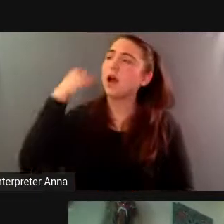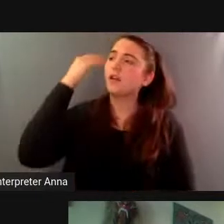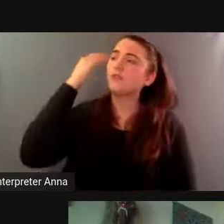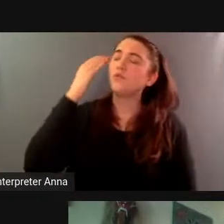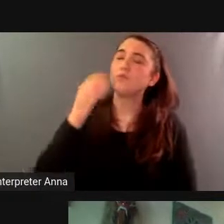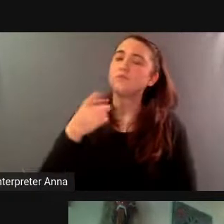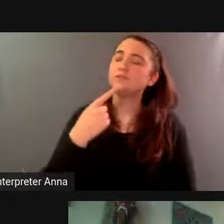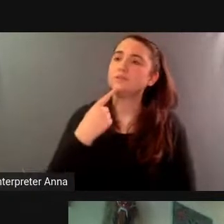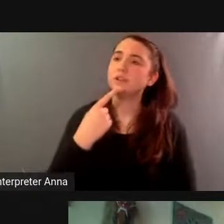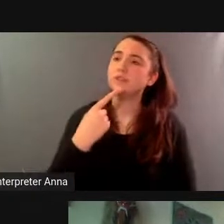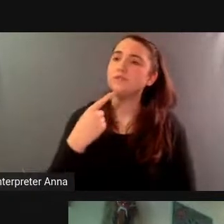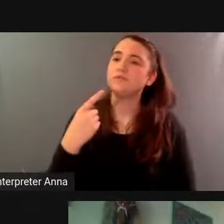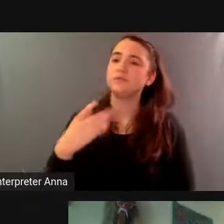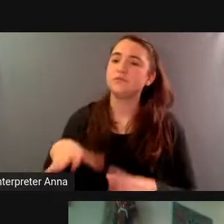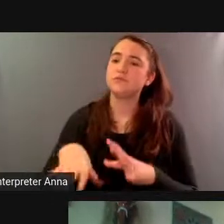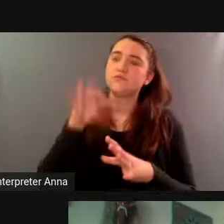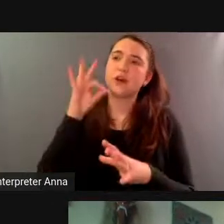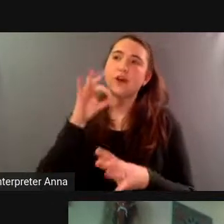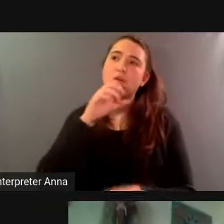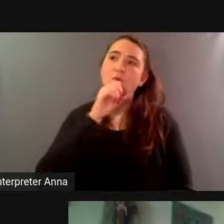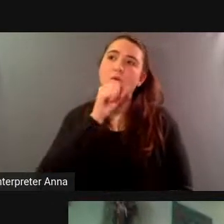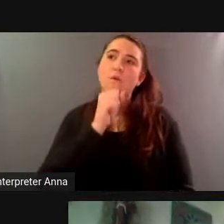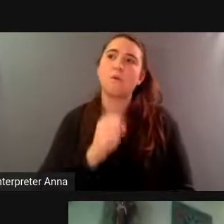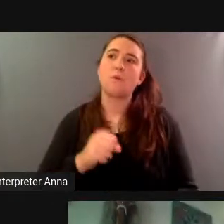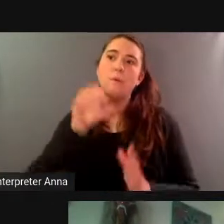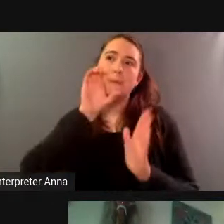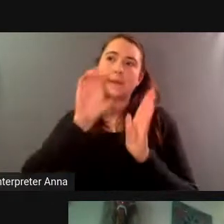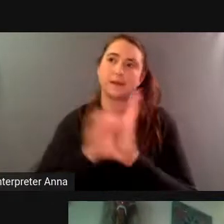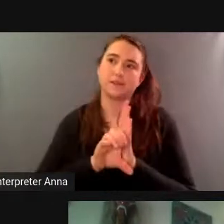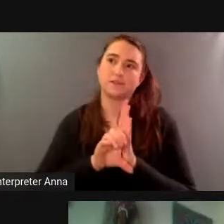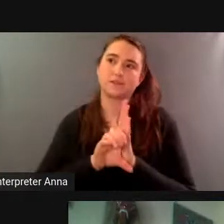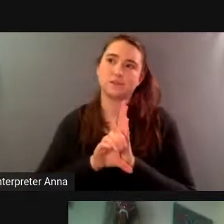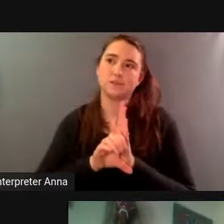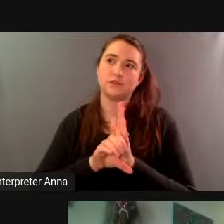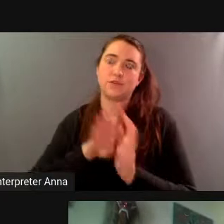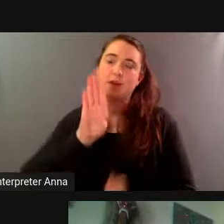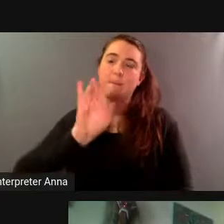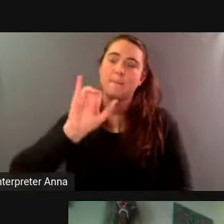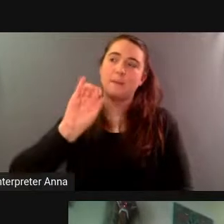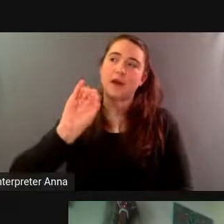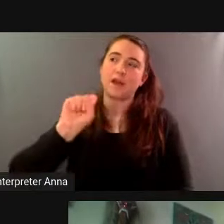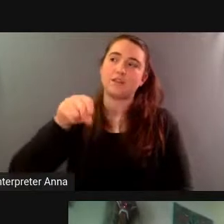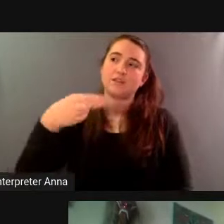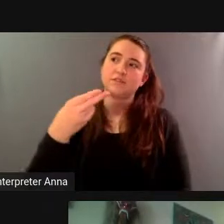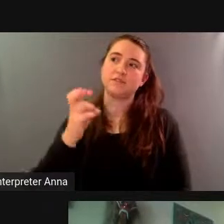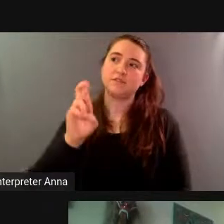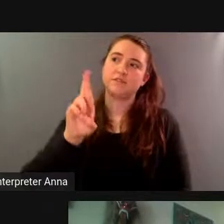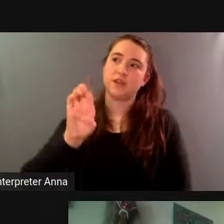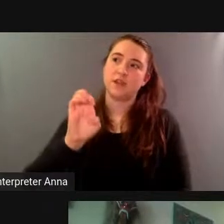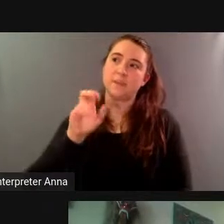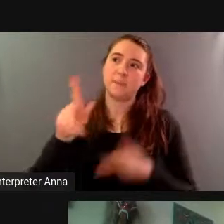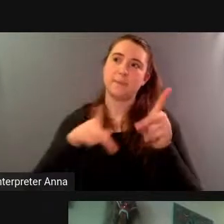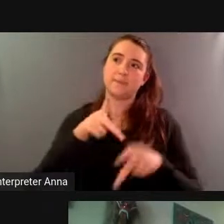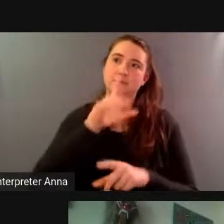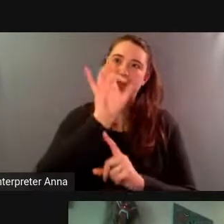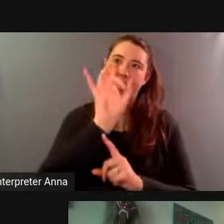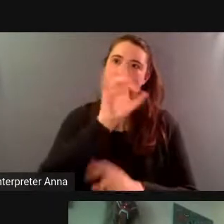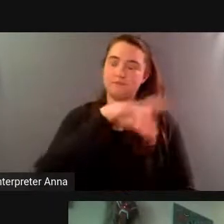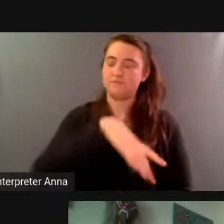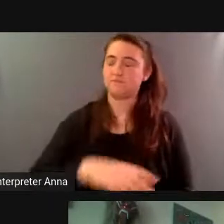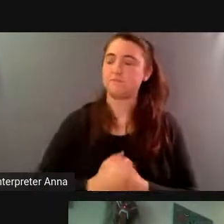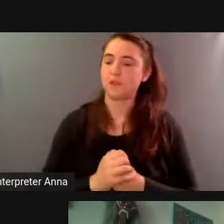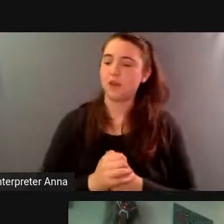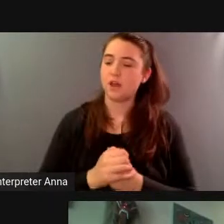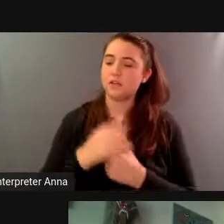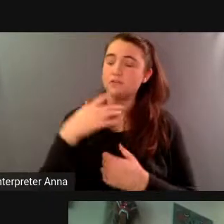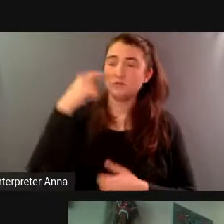biospherians and that's sort of what triggered this did you have much of a memory about the the biosphere uh too because i